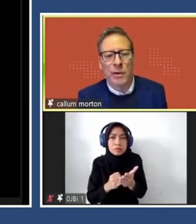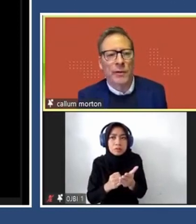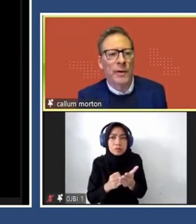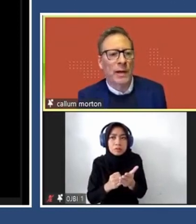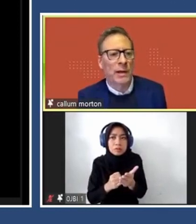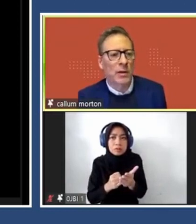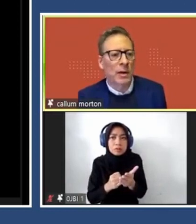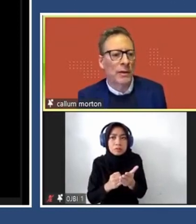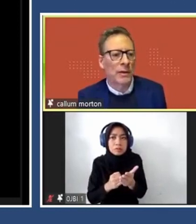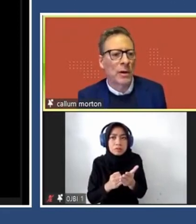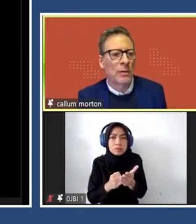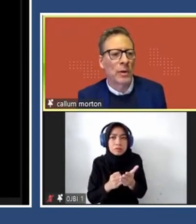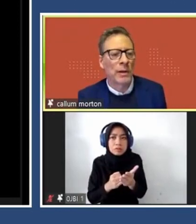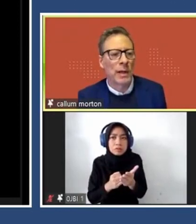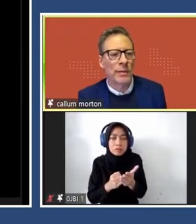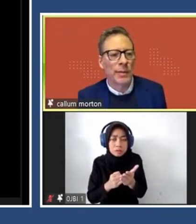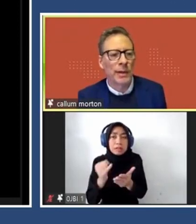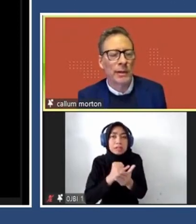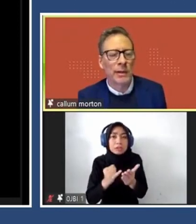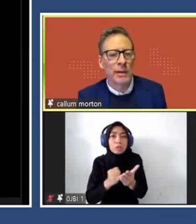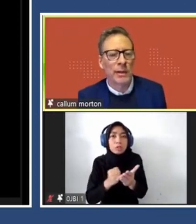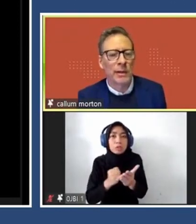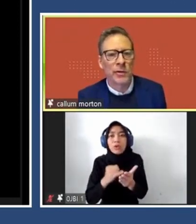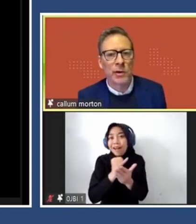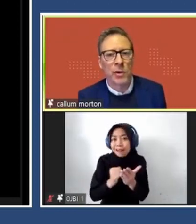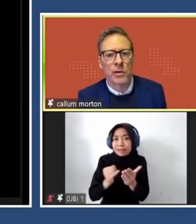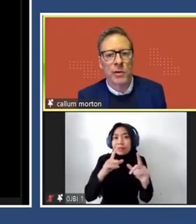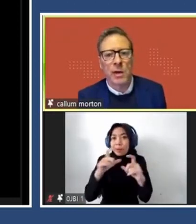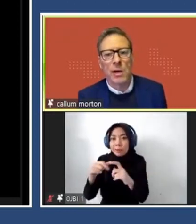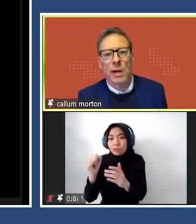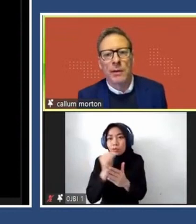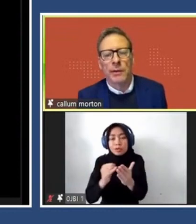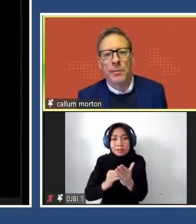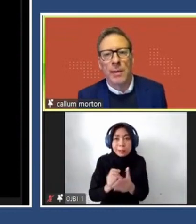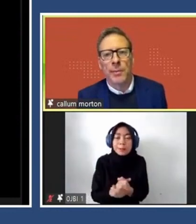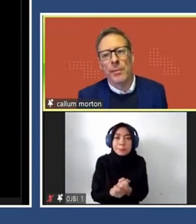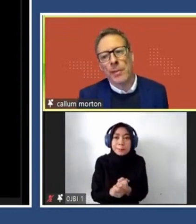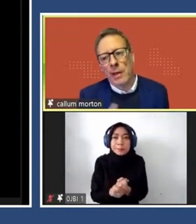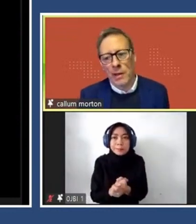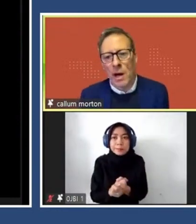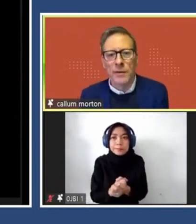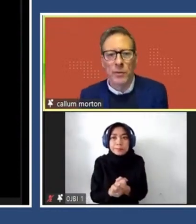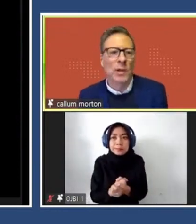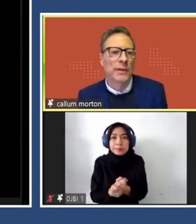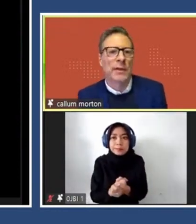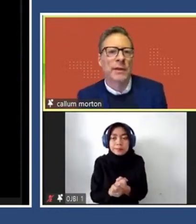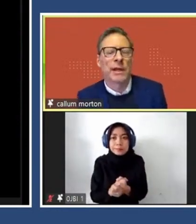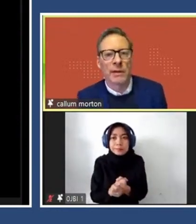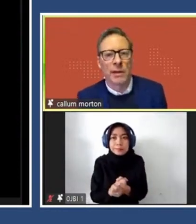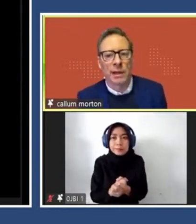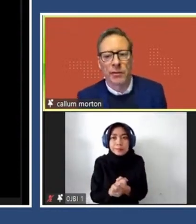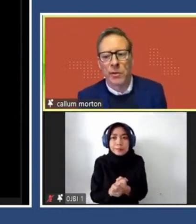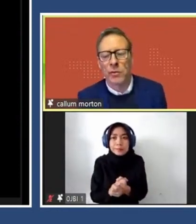design modes of architecture and design, in particular in the studio cultures. And MAP is kind of more